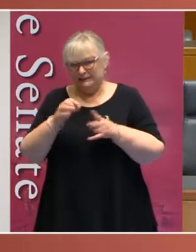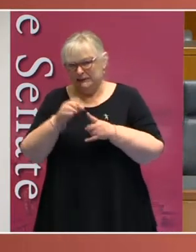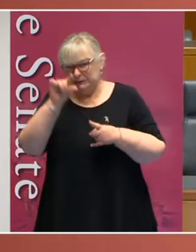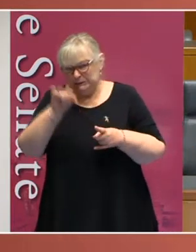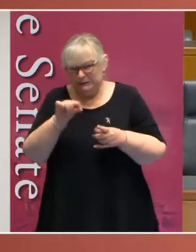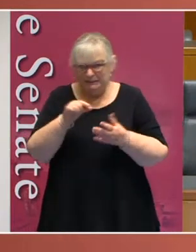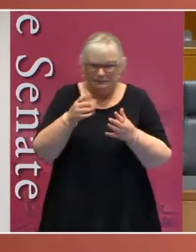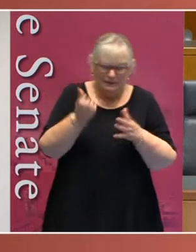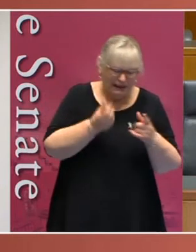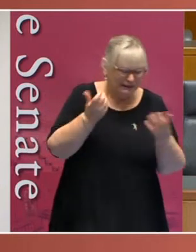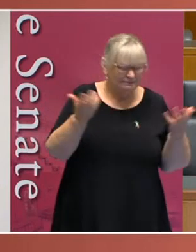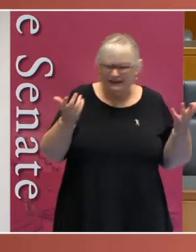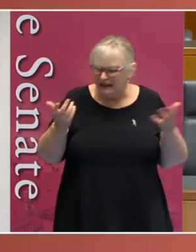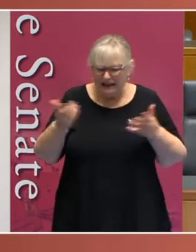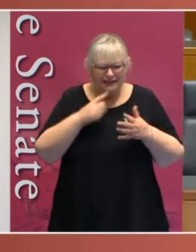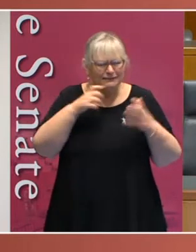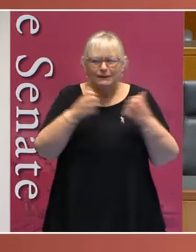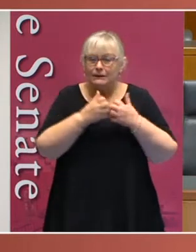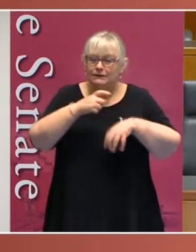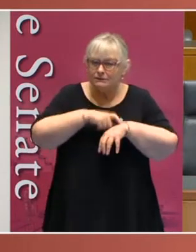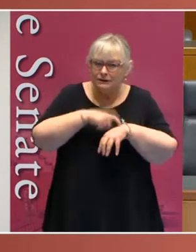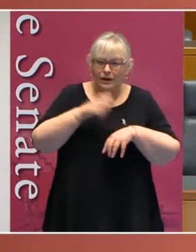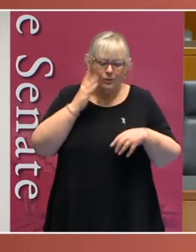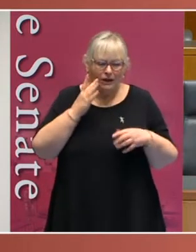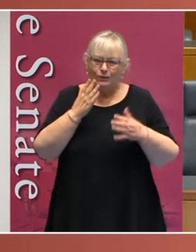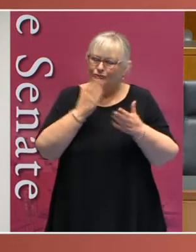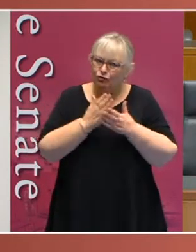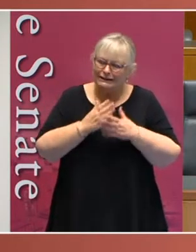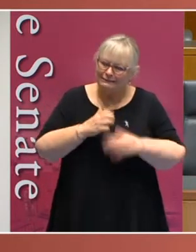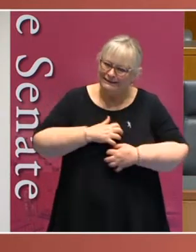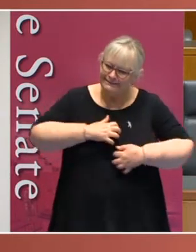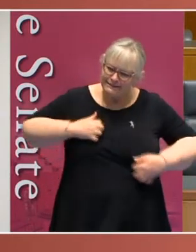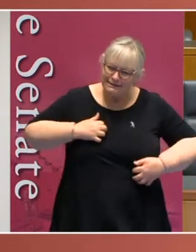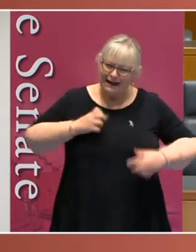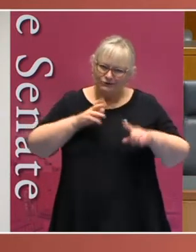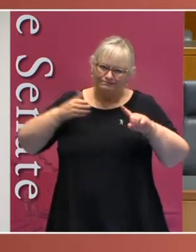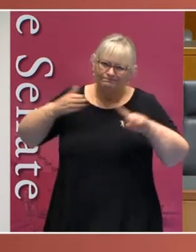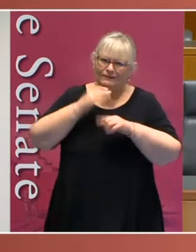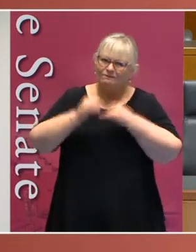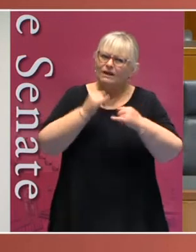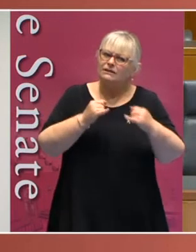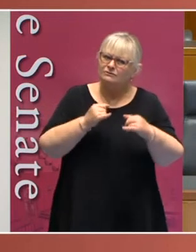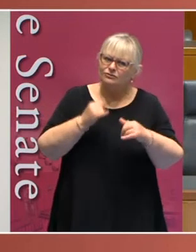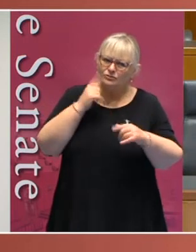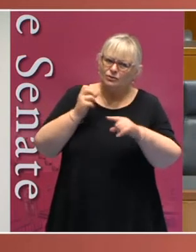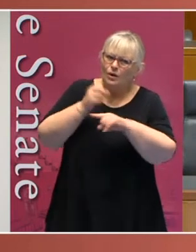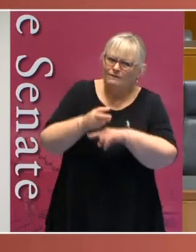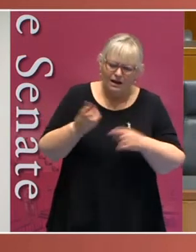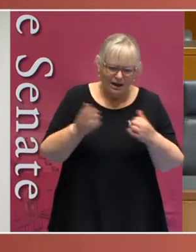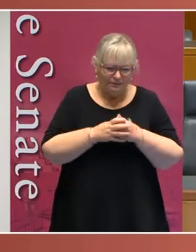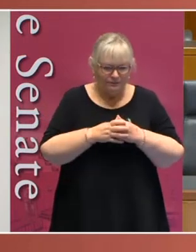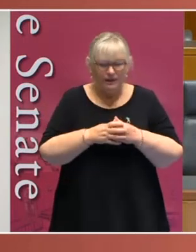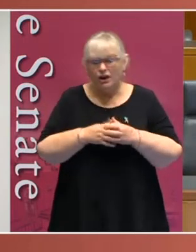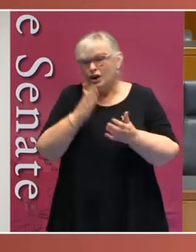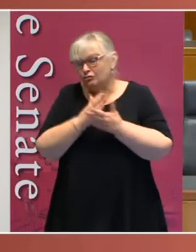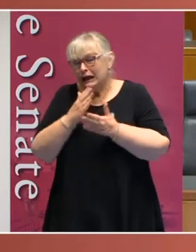there have been many moments where we have been tested as a community and when it would have been fair enough for us